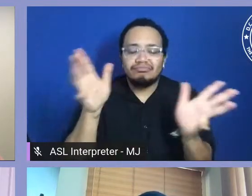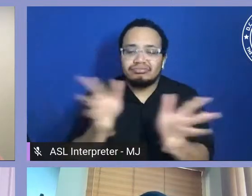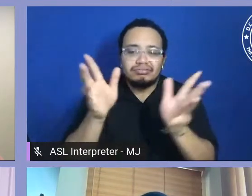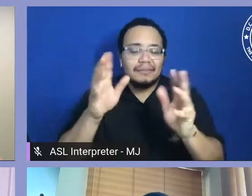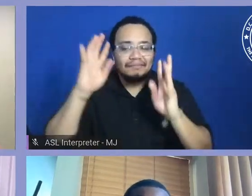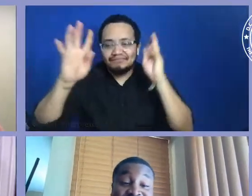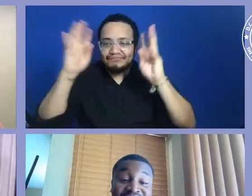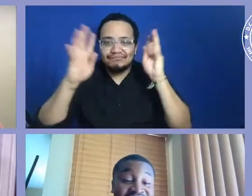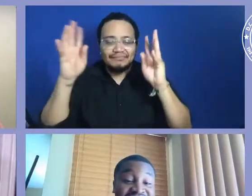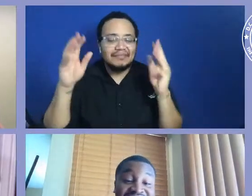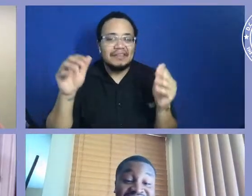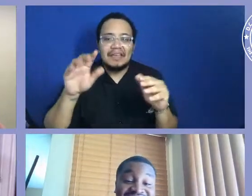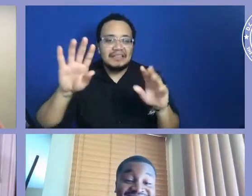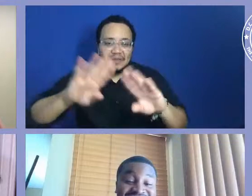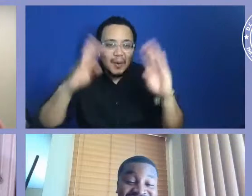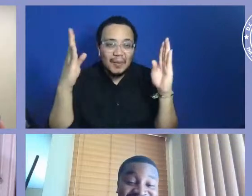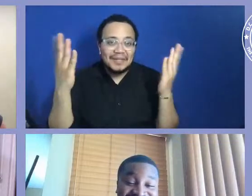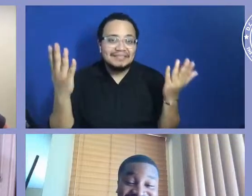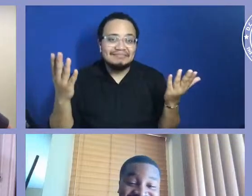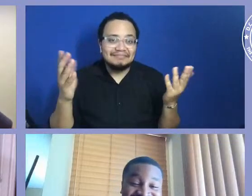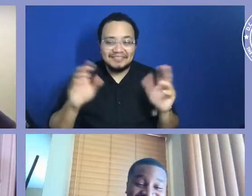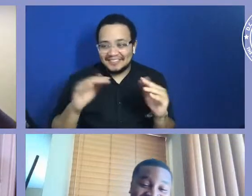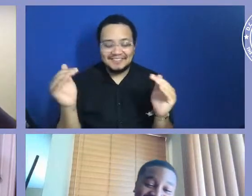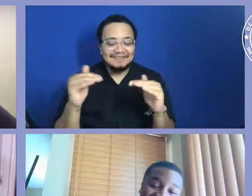everything is fair game. just as Ms. Sharon said.